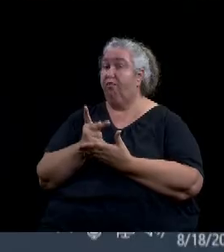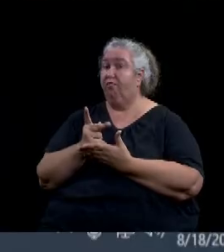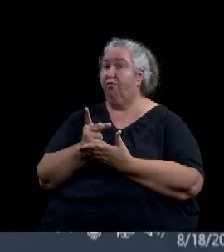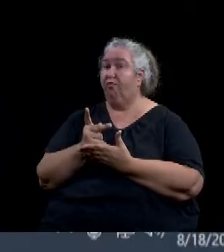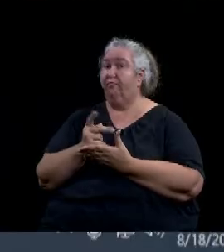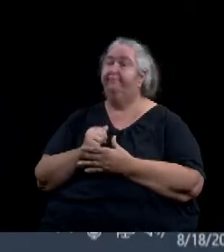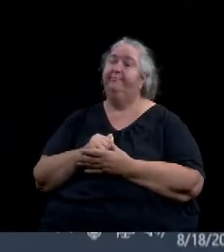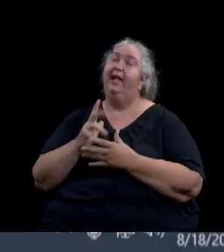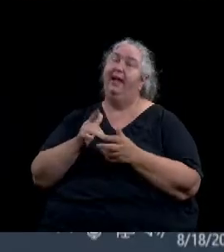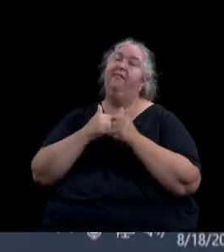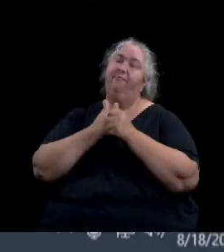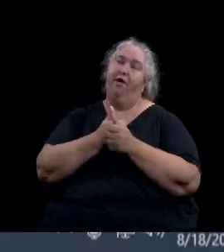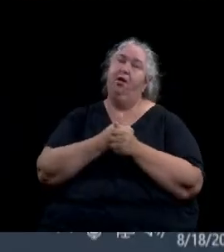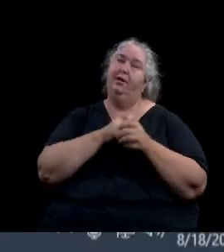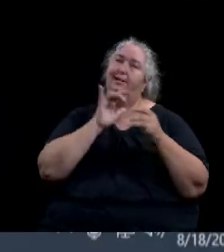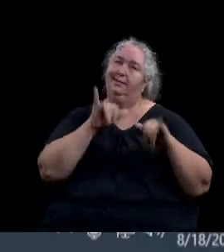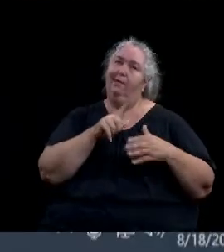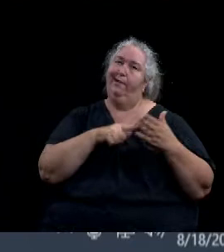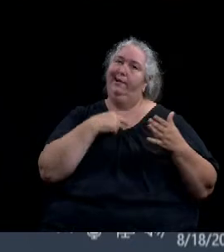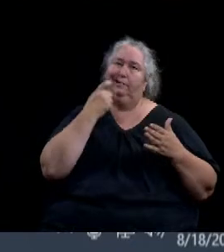Okay, thank you. Any questions for staff?